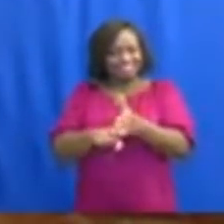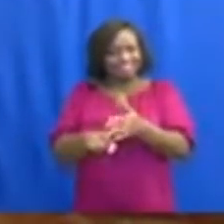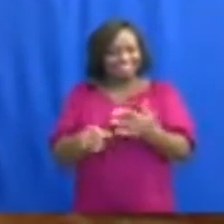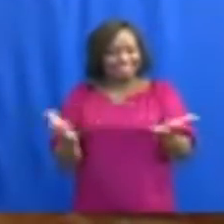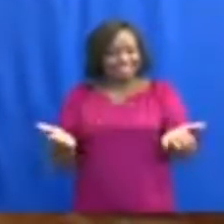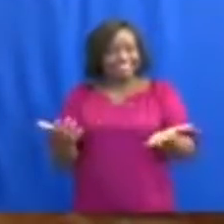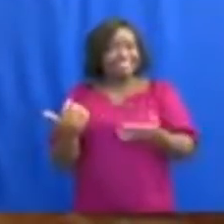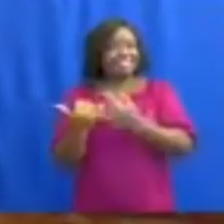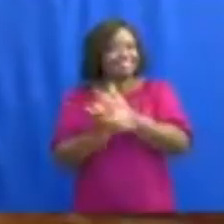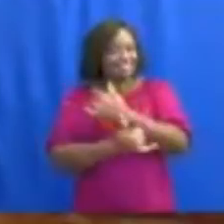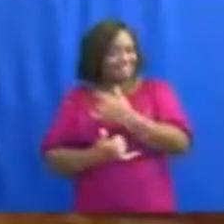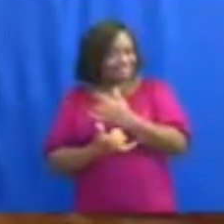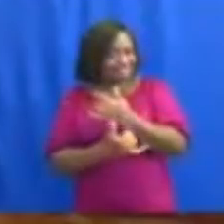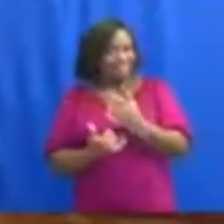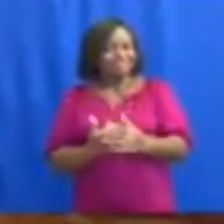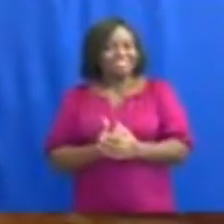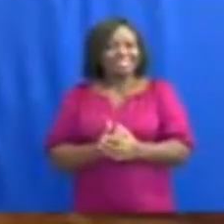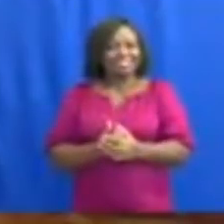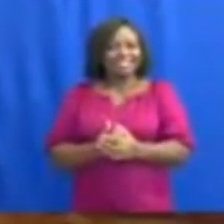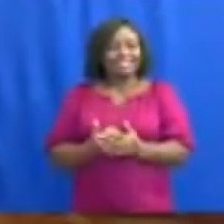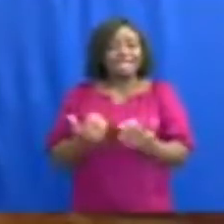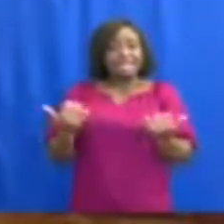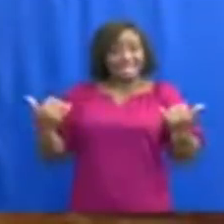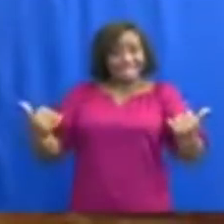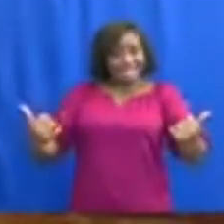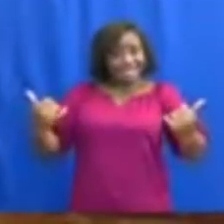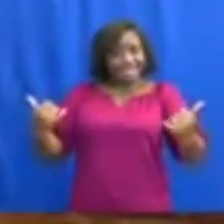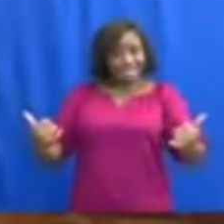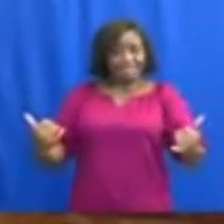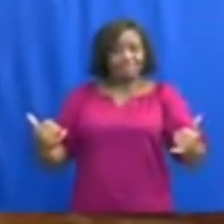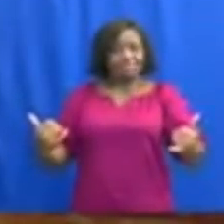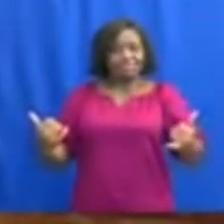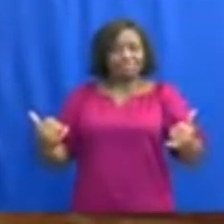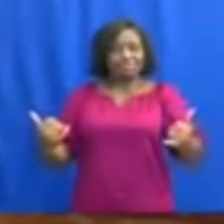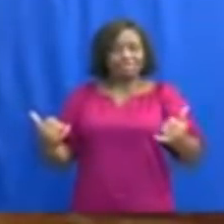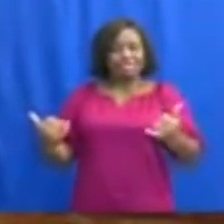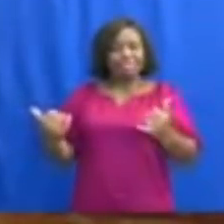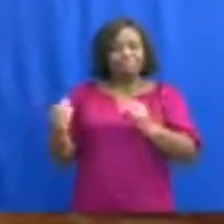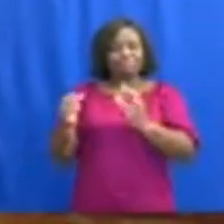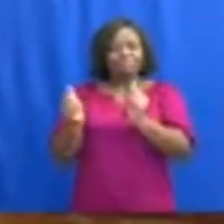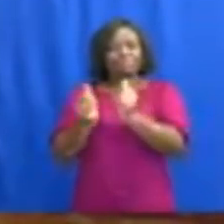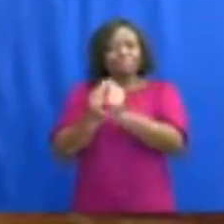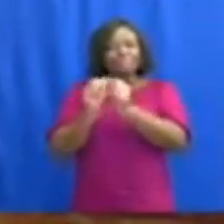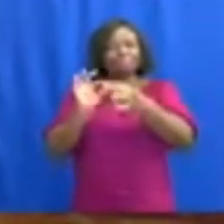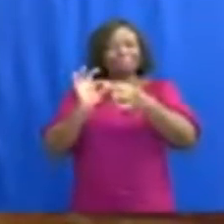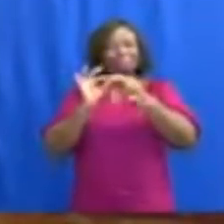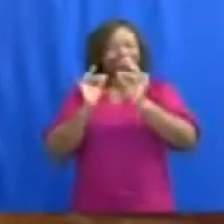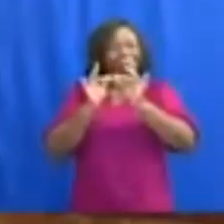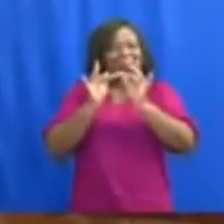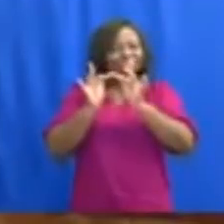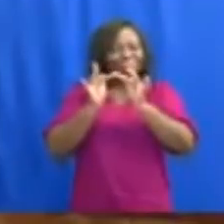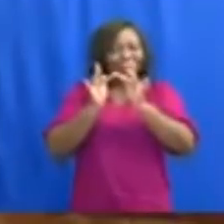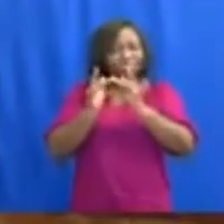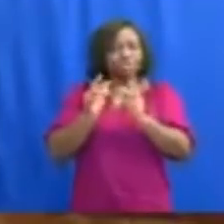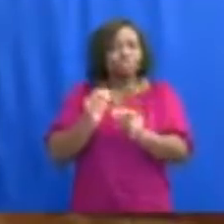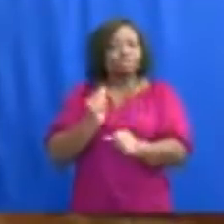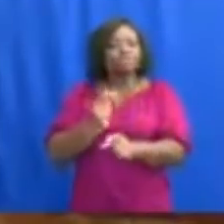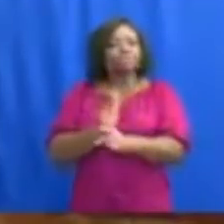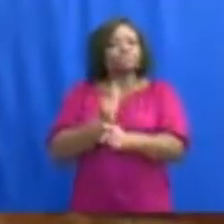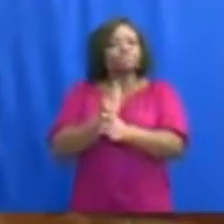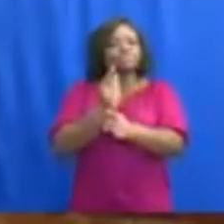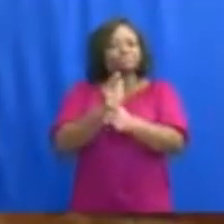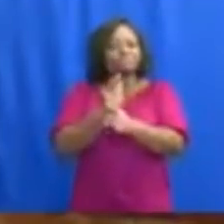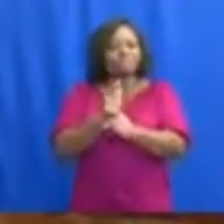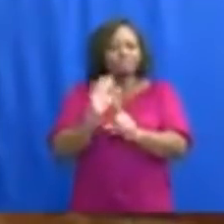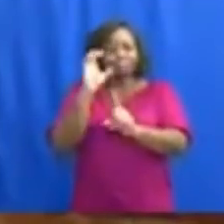in the country. It has so far been a coordinated and enhanced response with